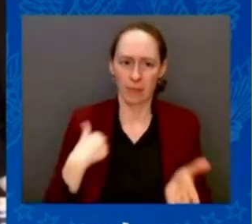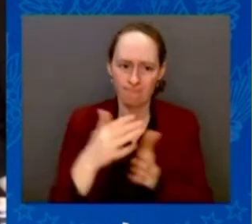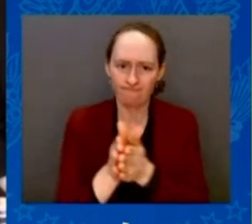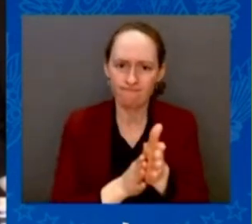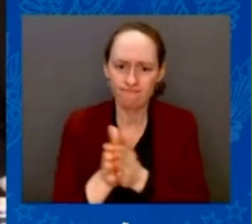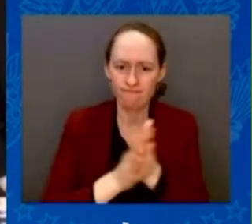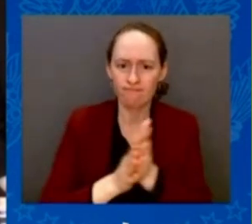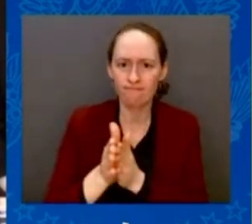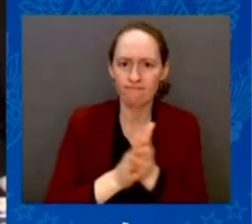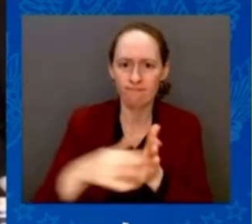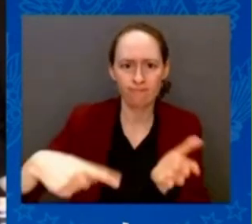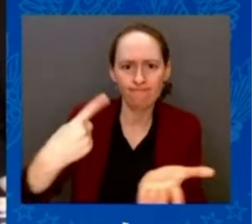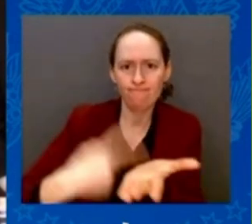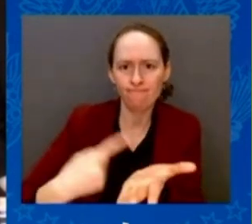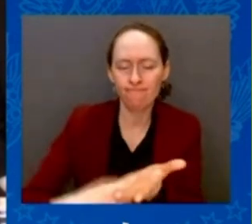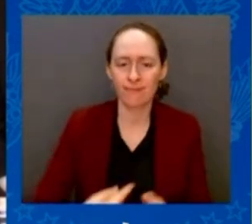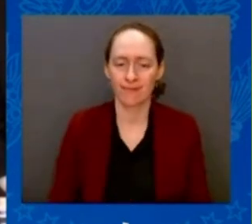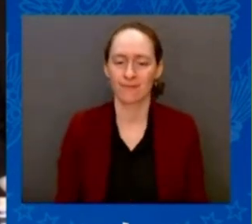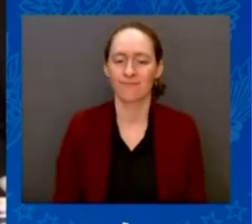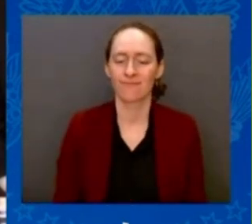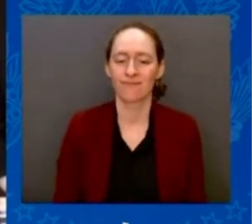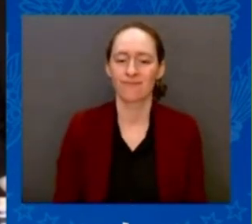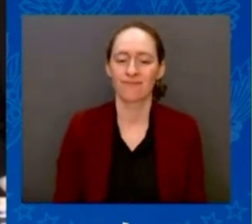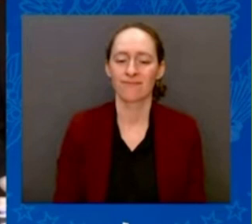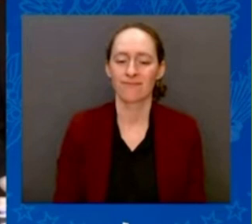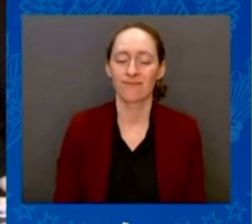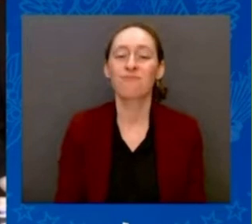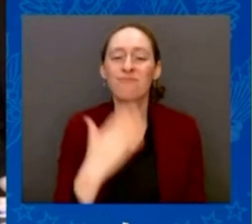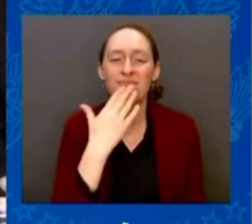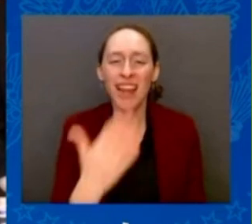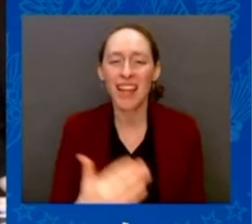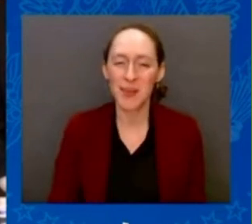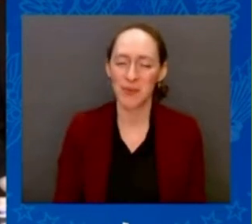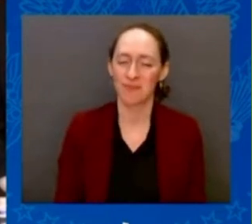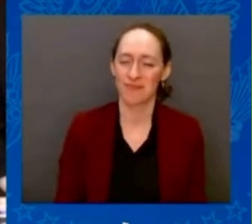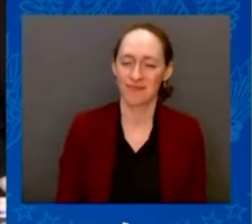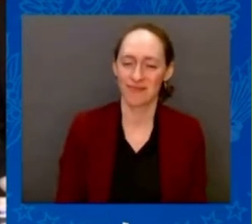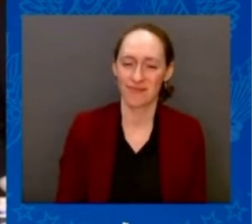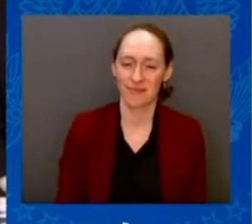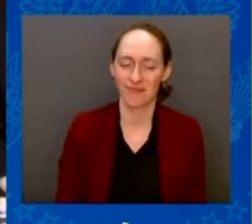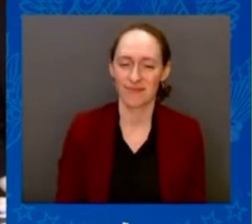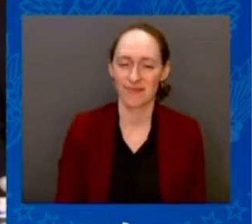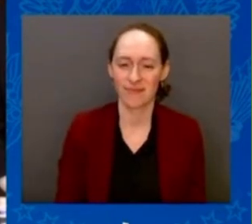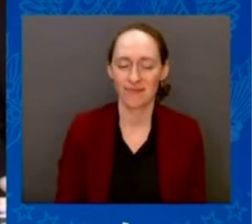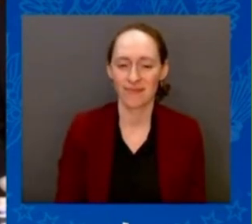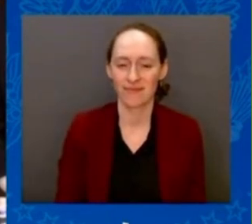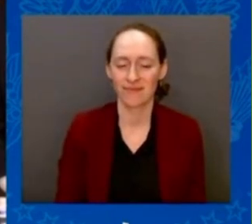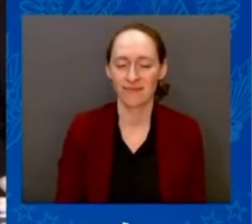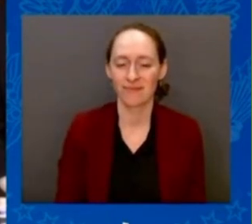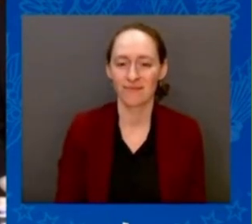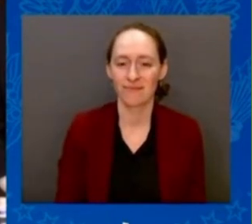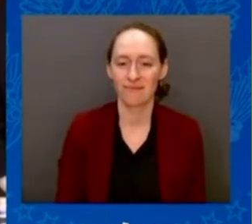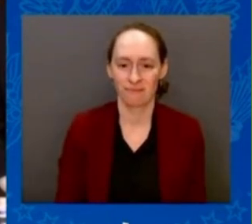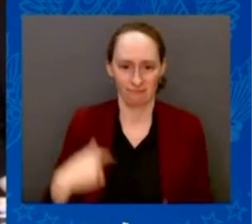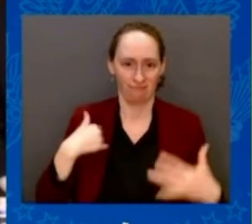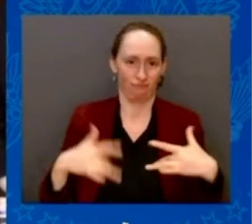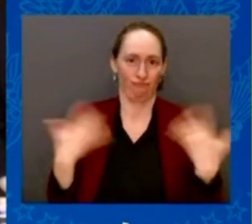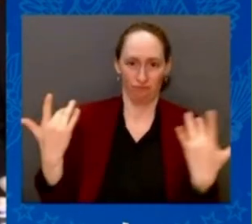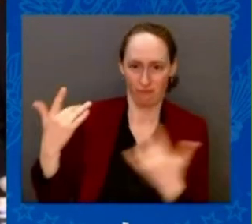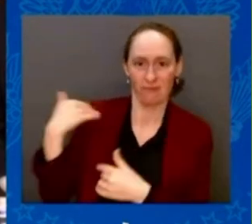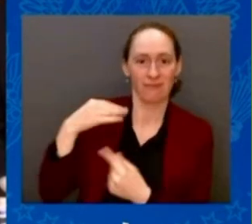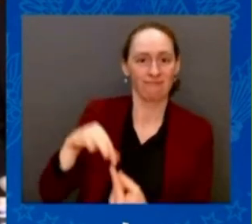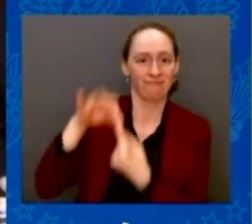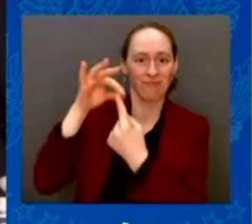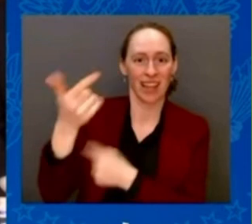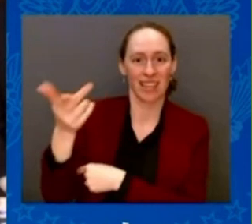Excellencies, dear friends. We are all delighted to have with us today a special guest who has accepted the invitation to